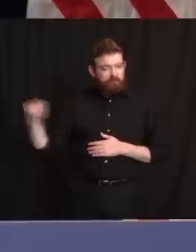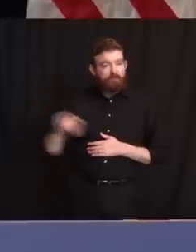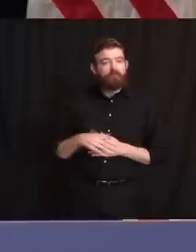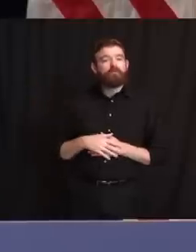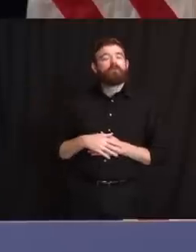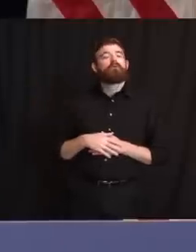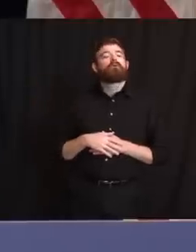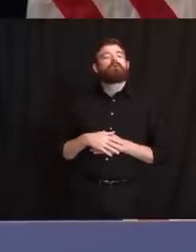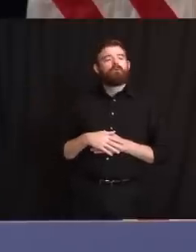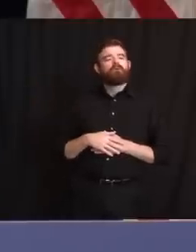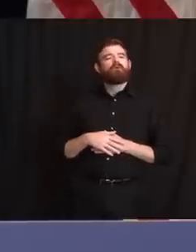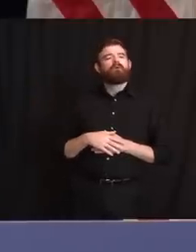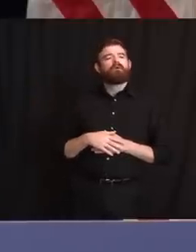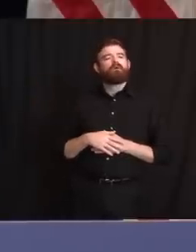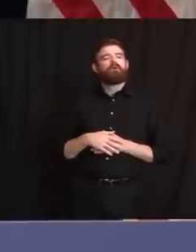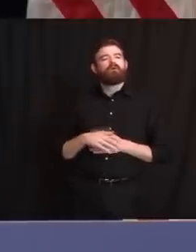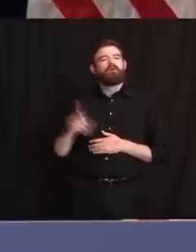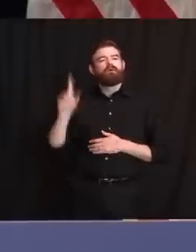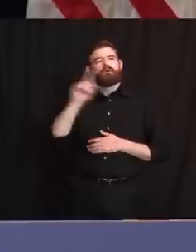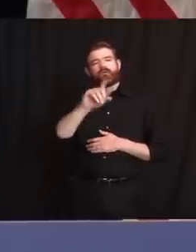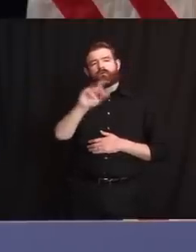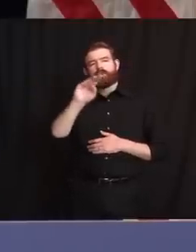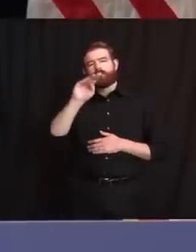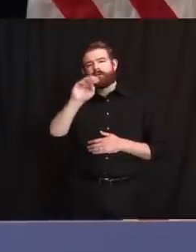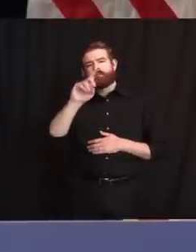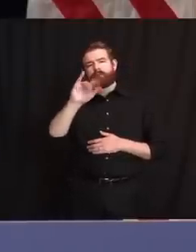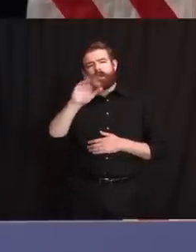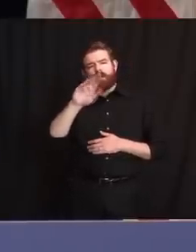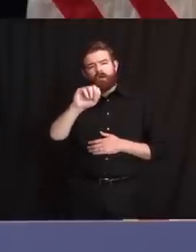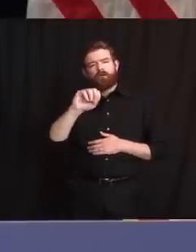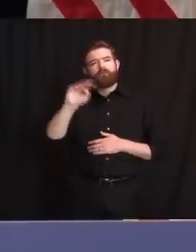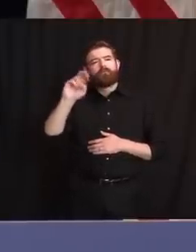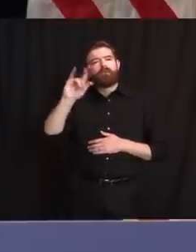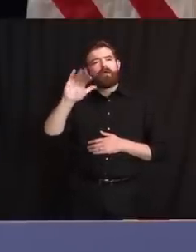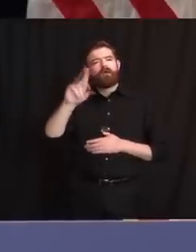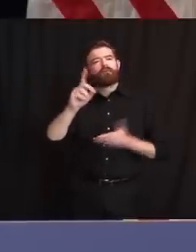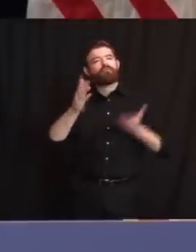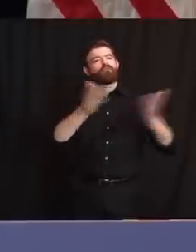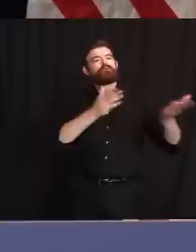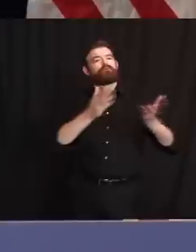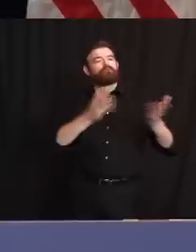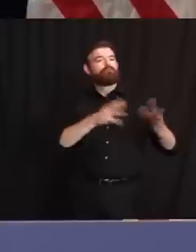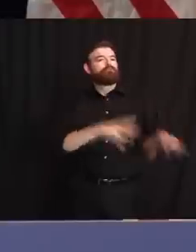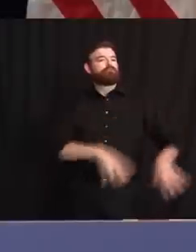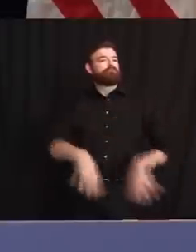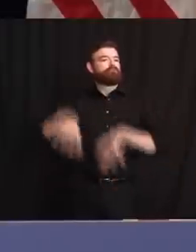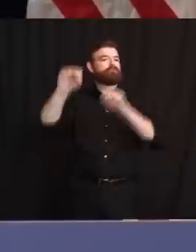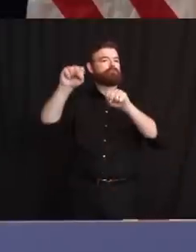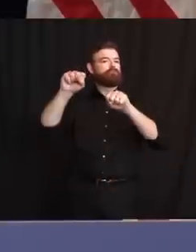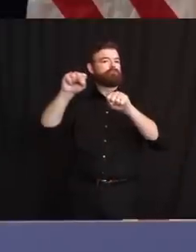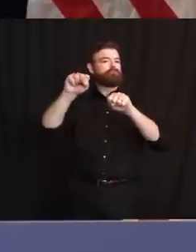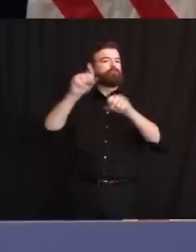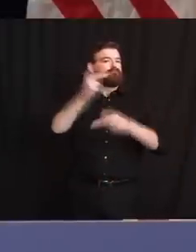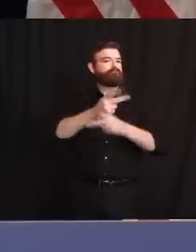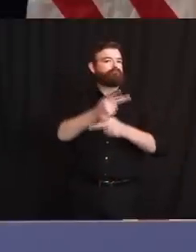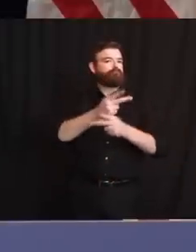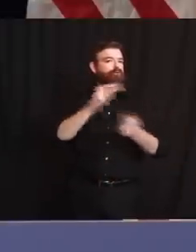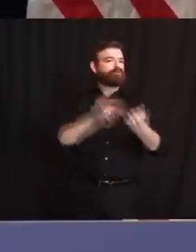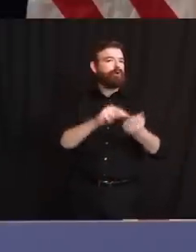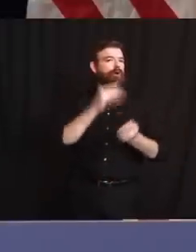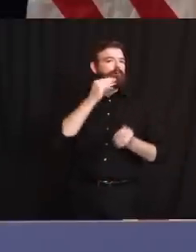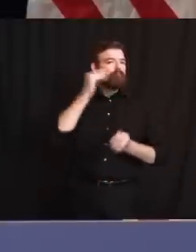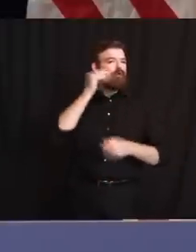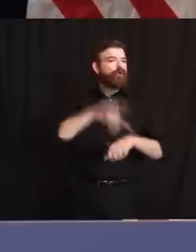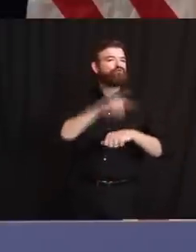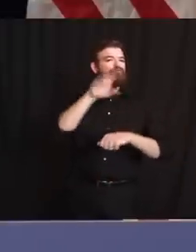Medicare and Medicaid Services to take control of the state's long-term nursing care facilities in light of the discussion about